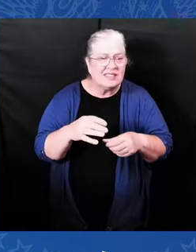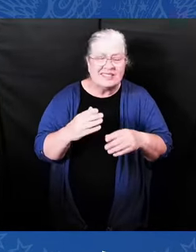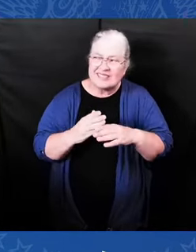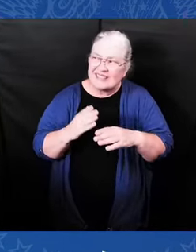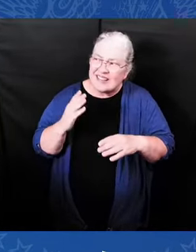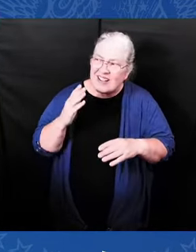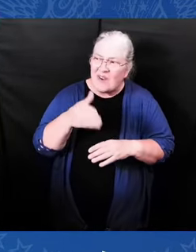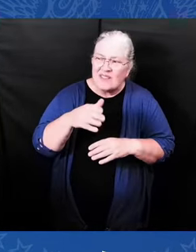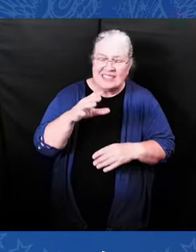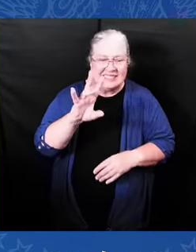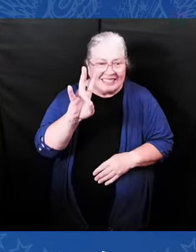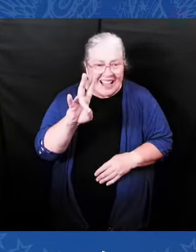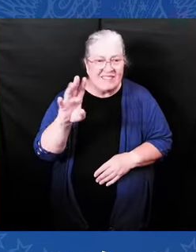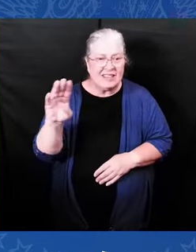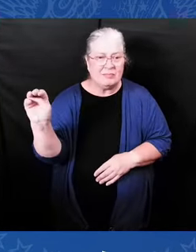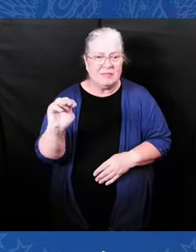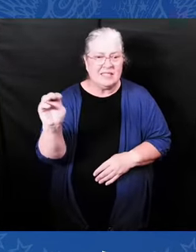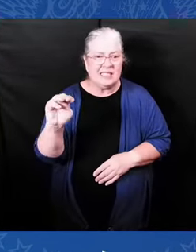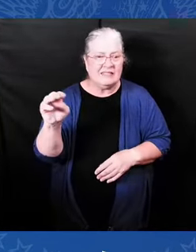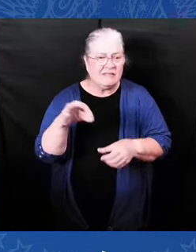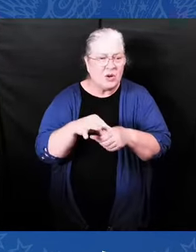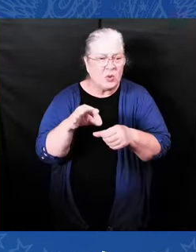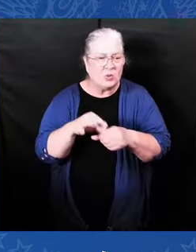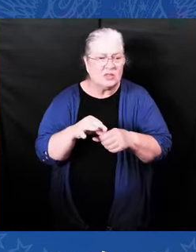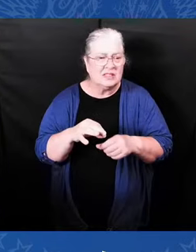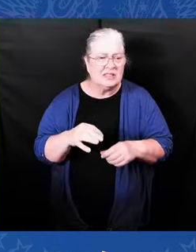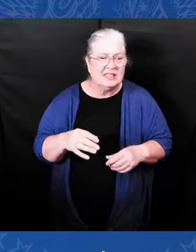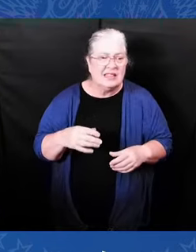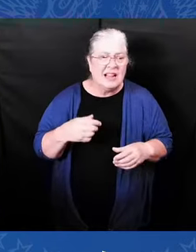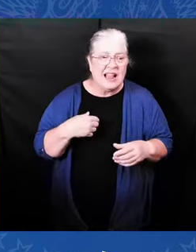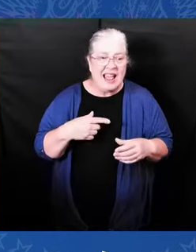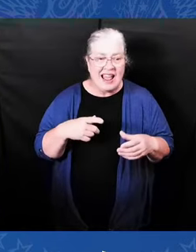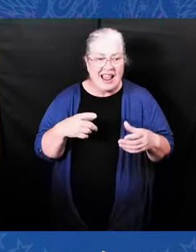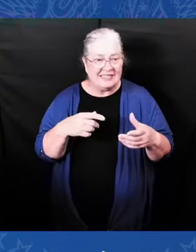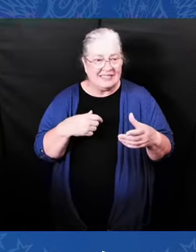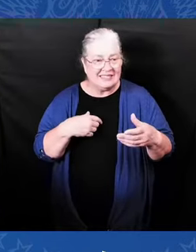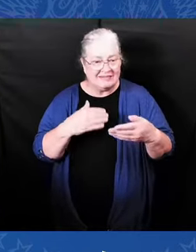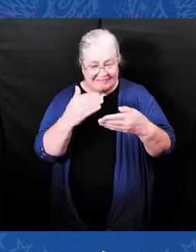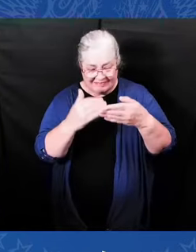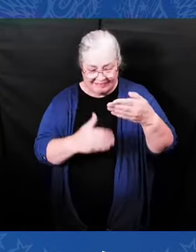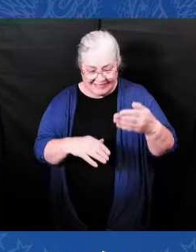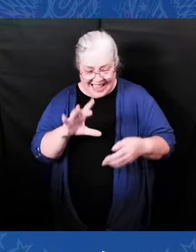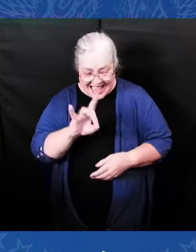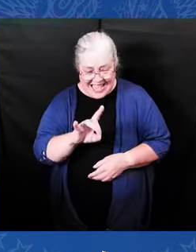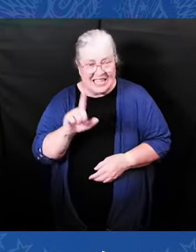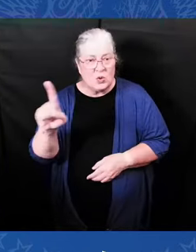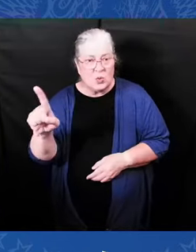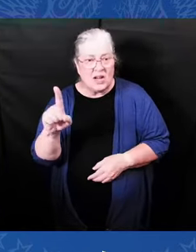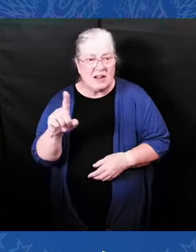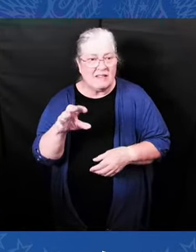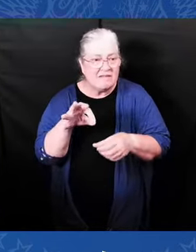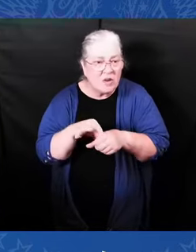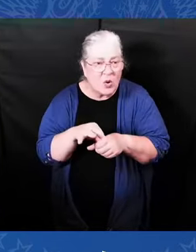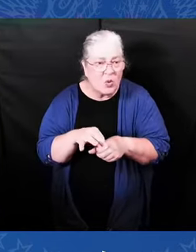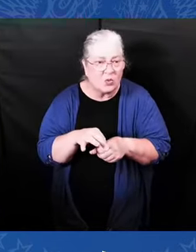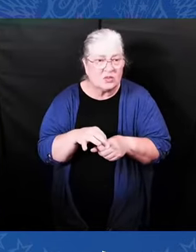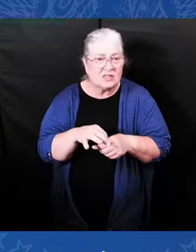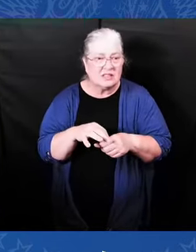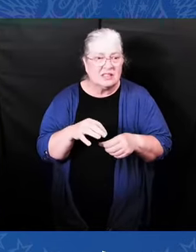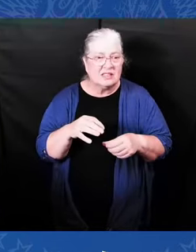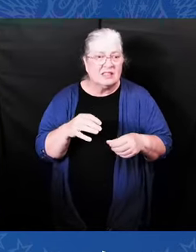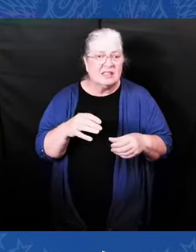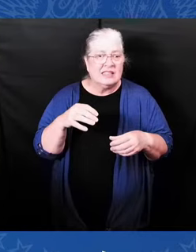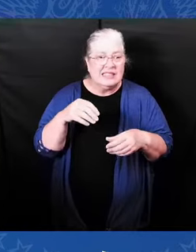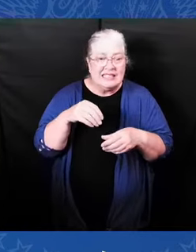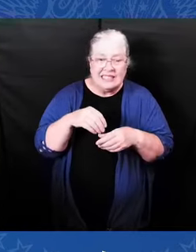but 60 legal court challenges and an insurrection on January 6th. So I'm